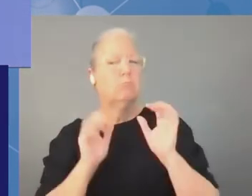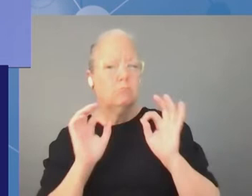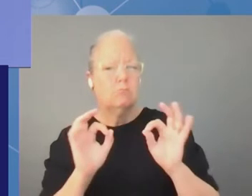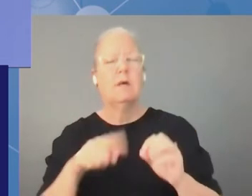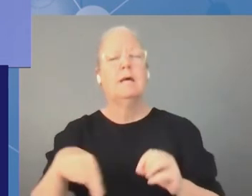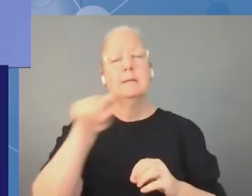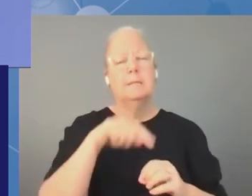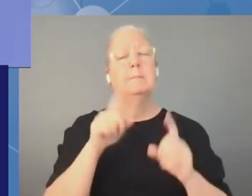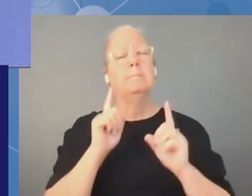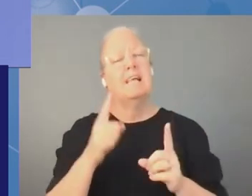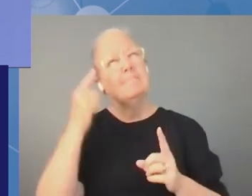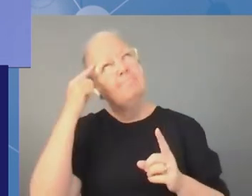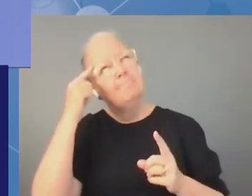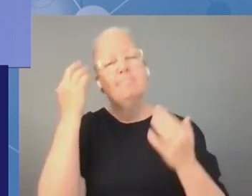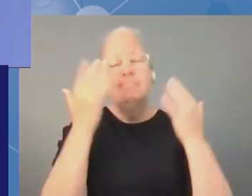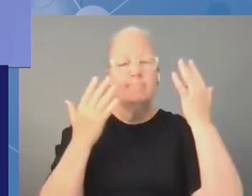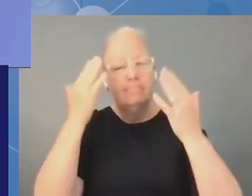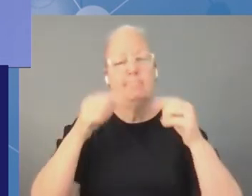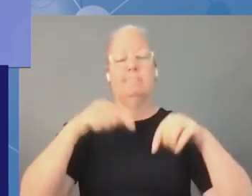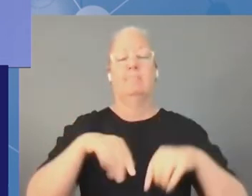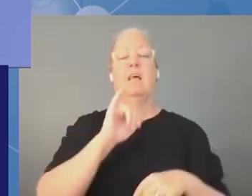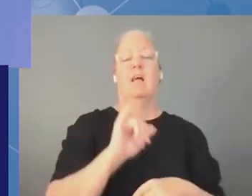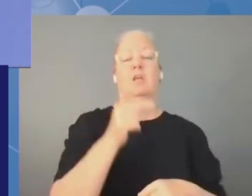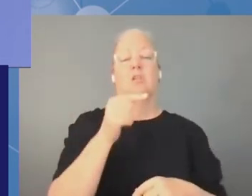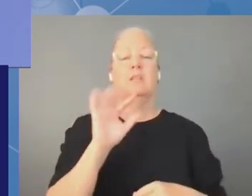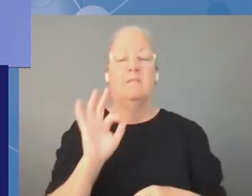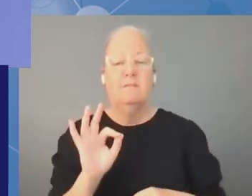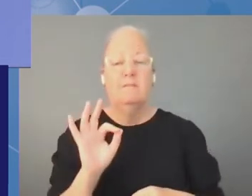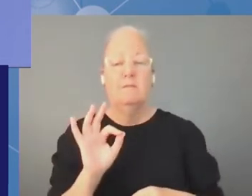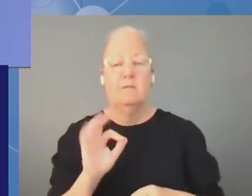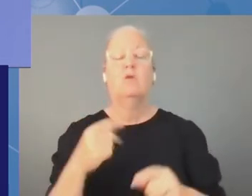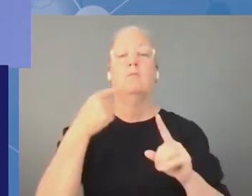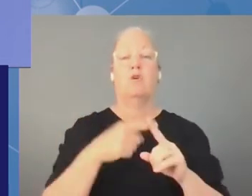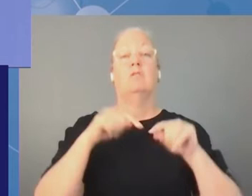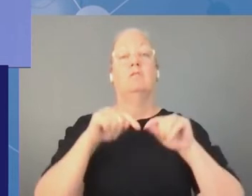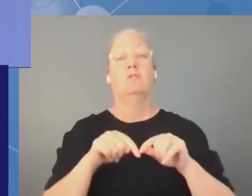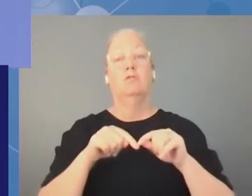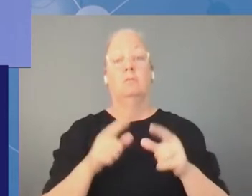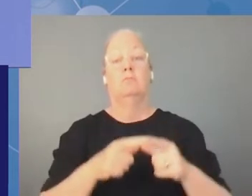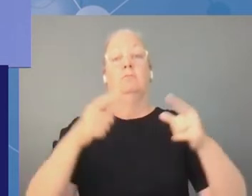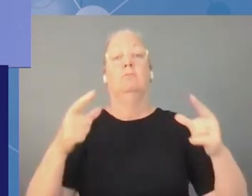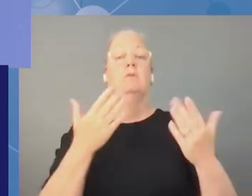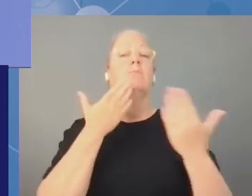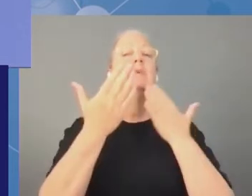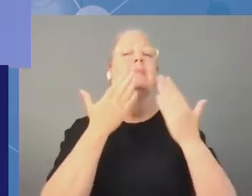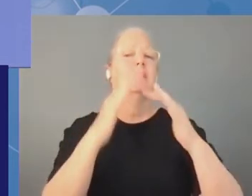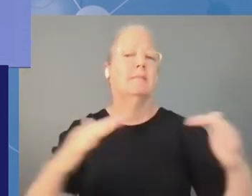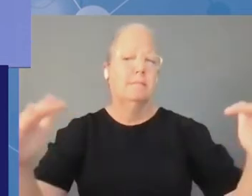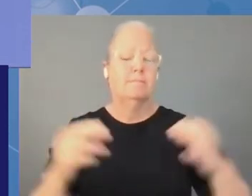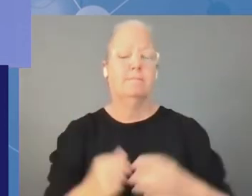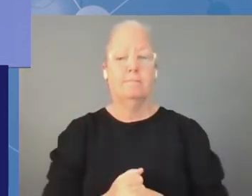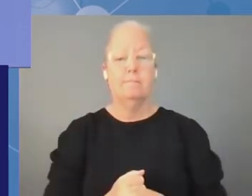the IGF, intercessionally and also at the main meeting. I will just go